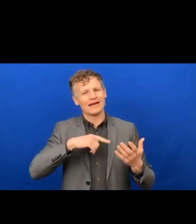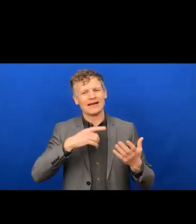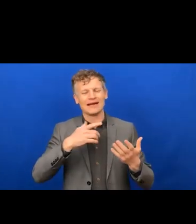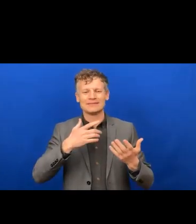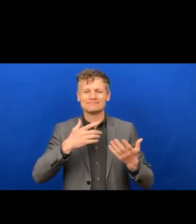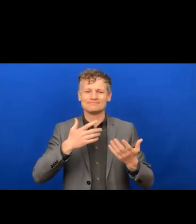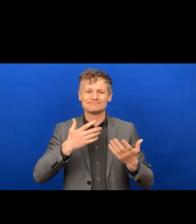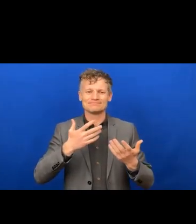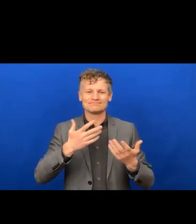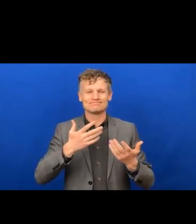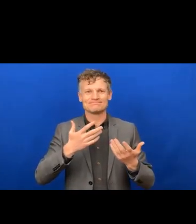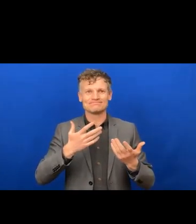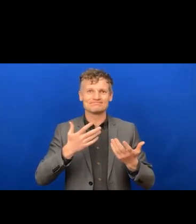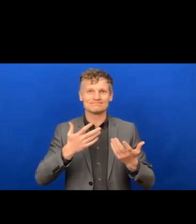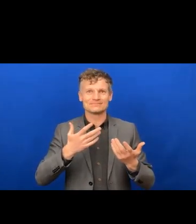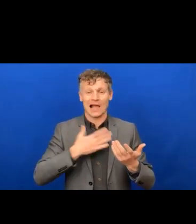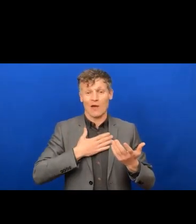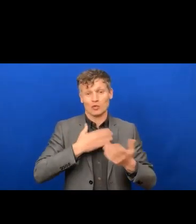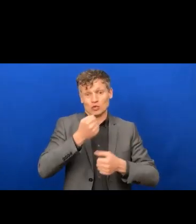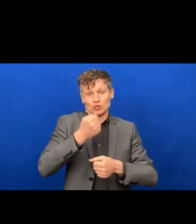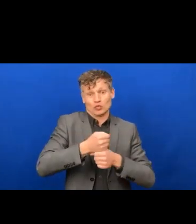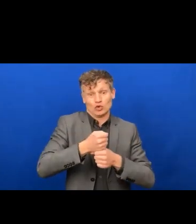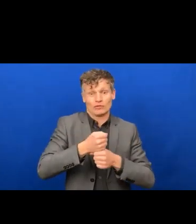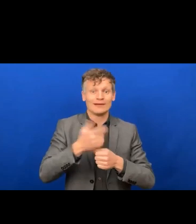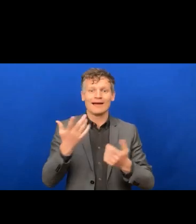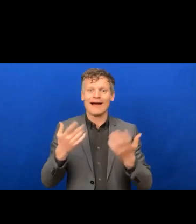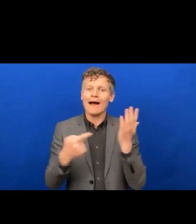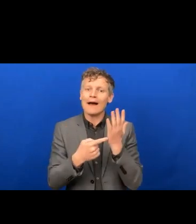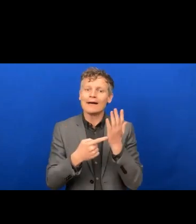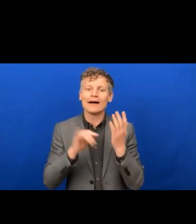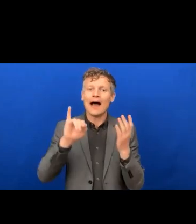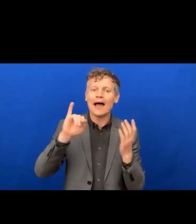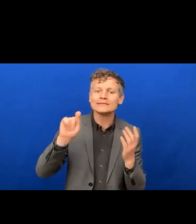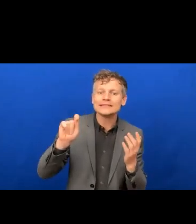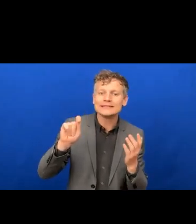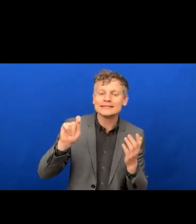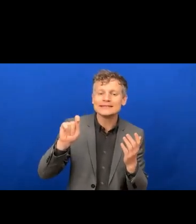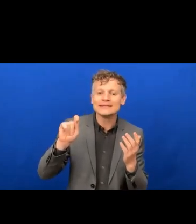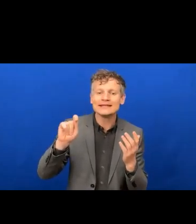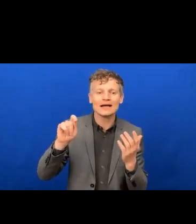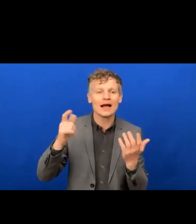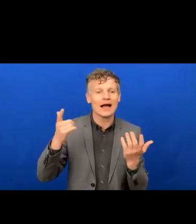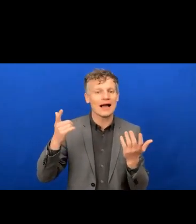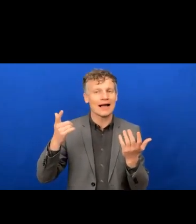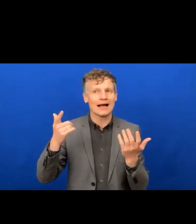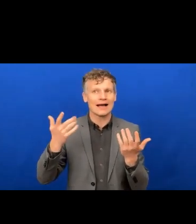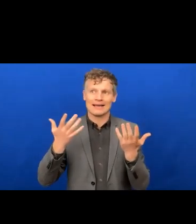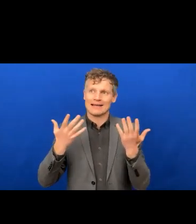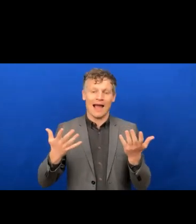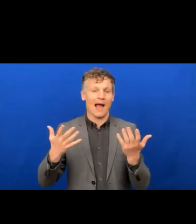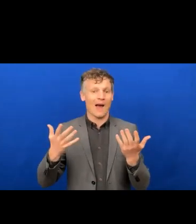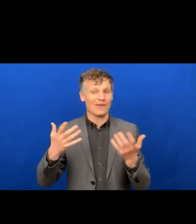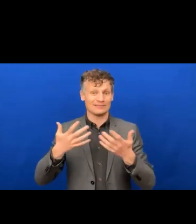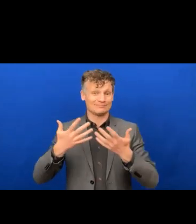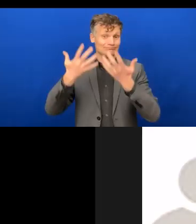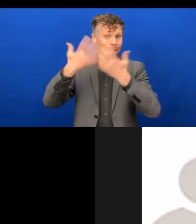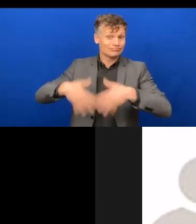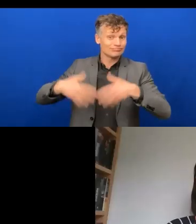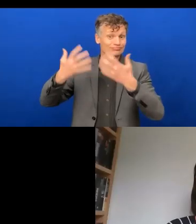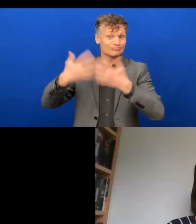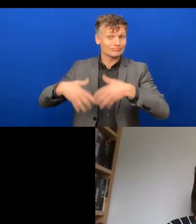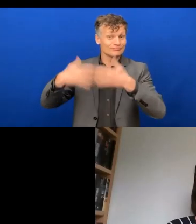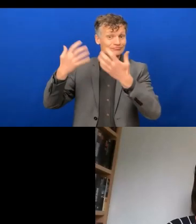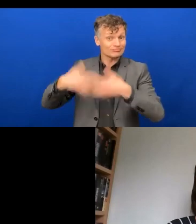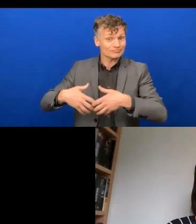IT has come along, we've, we've got rid of specialisms and everybody has become much more